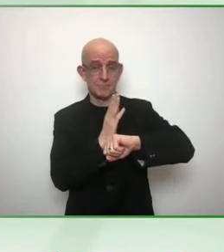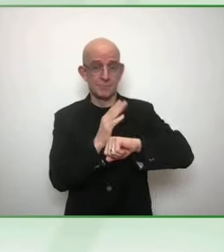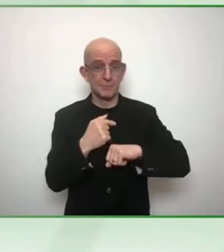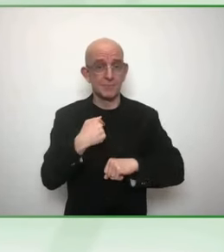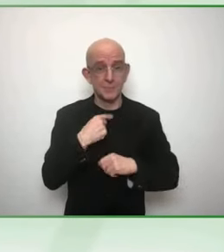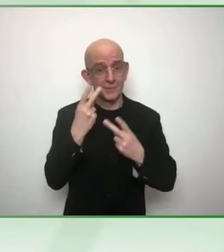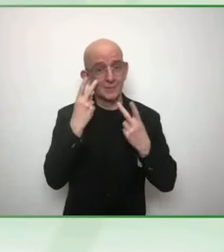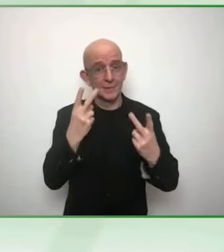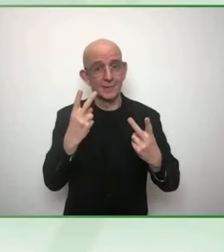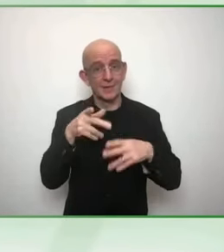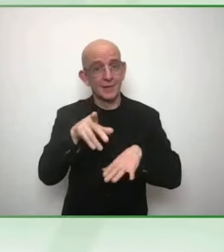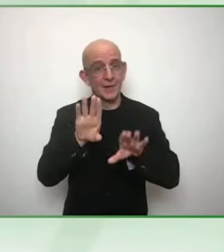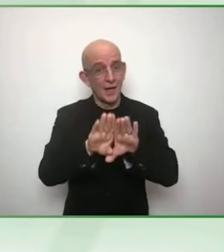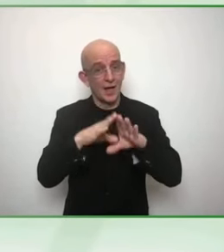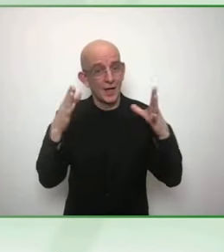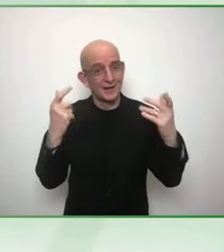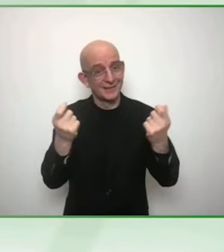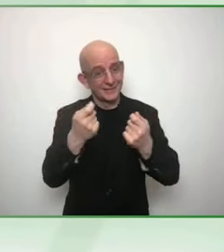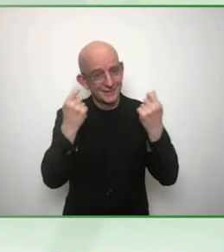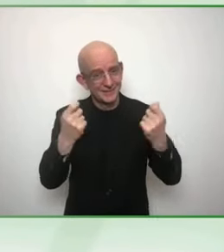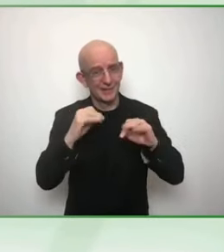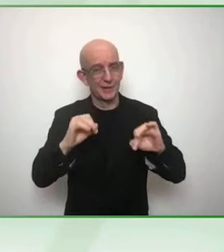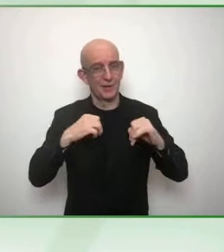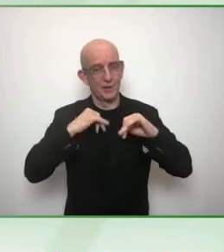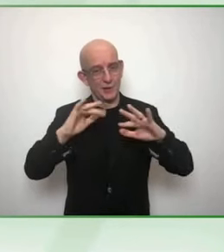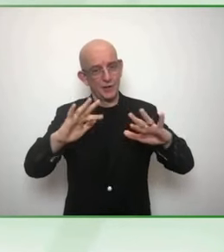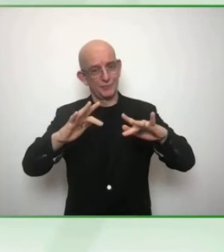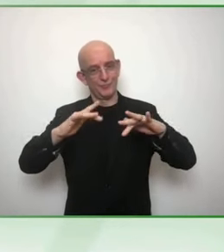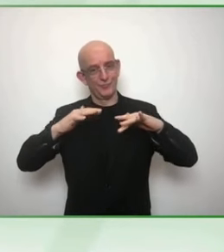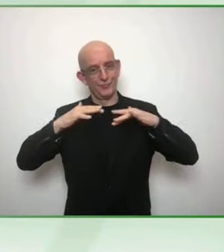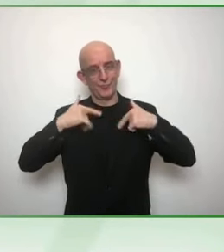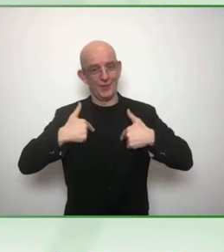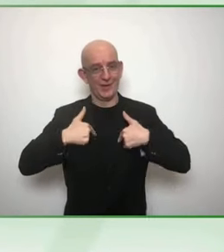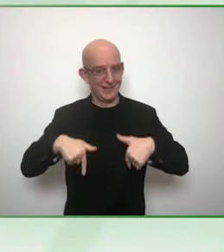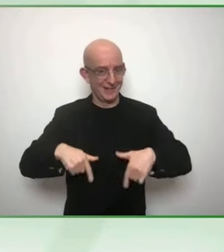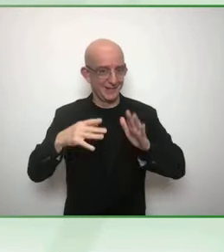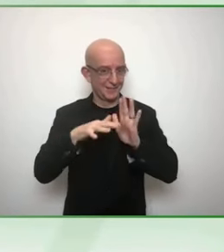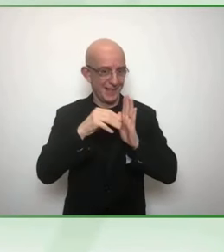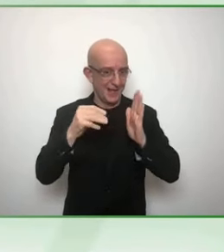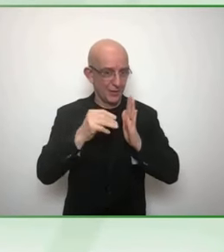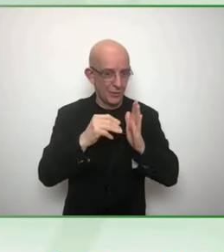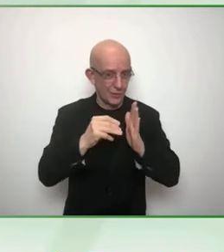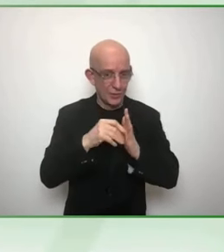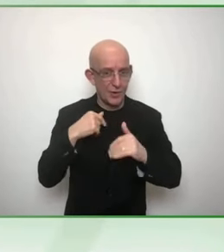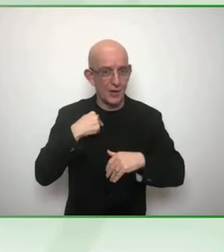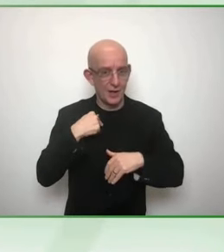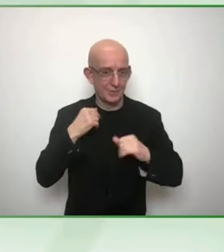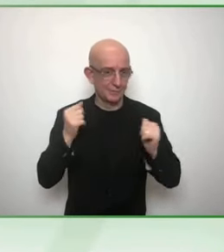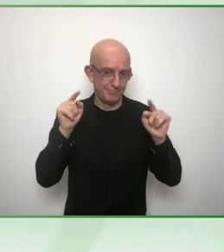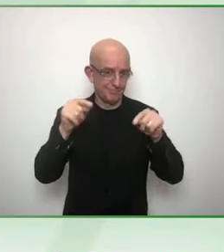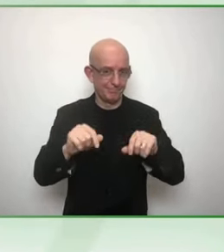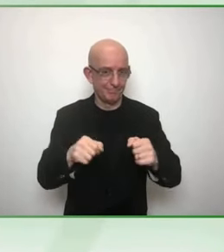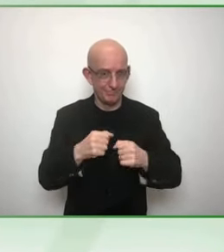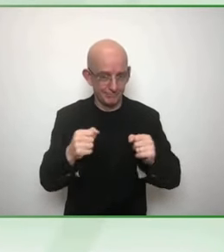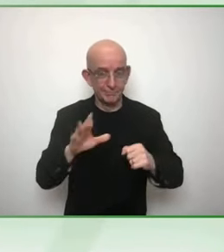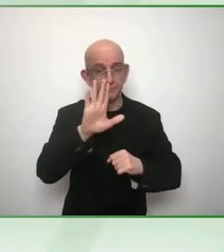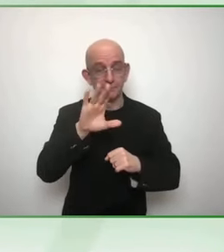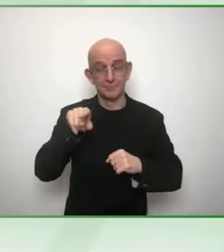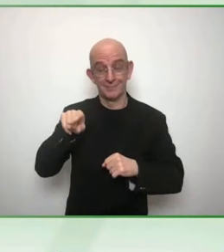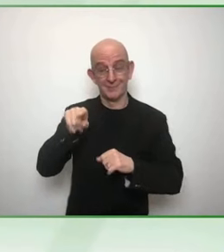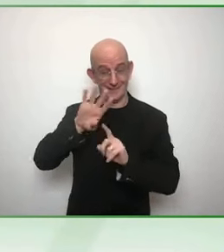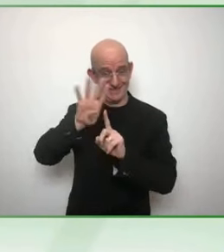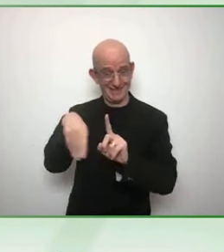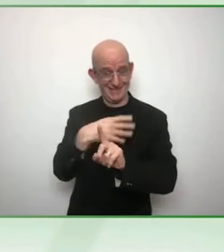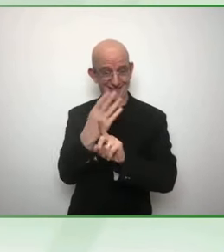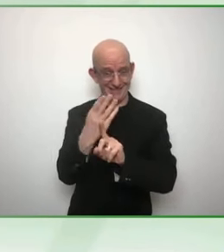SDGs, yes, actually the beauty of SDGs is to get counted, to be counted, meaning